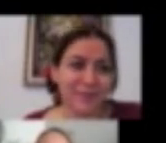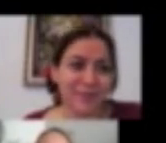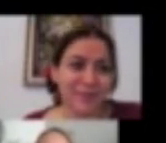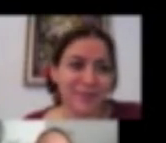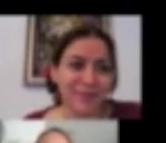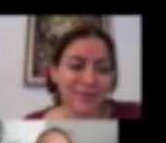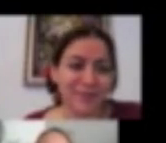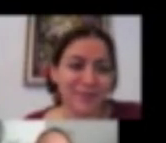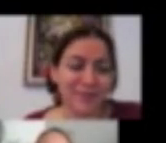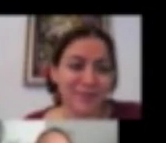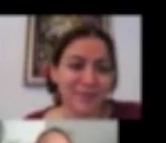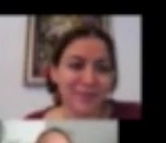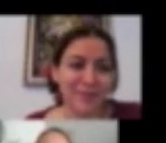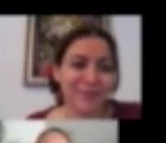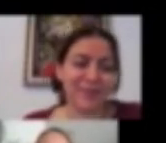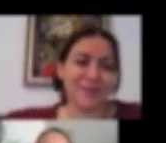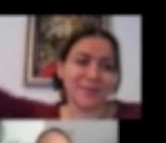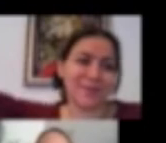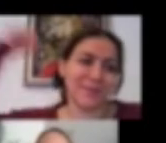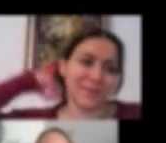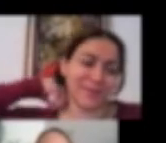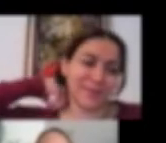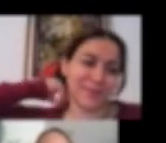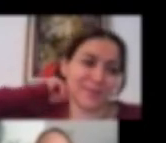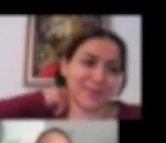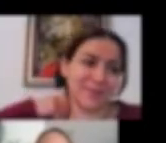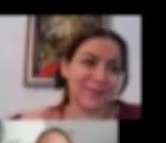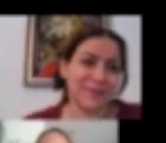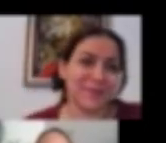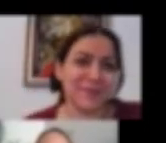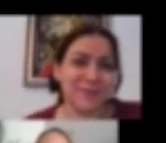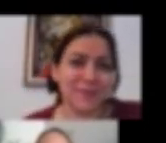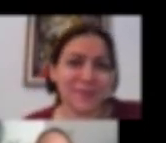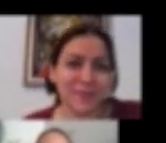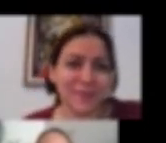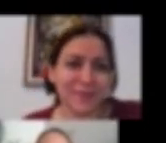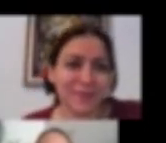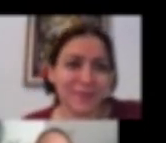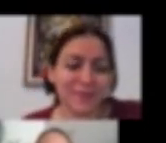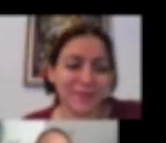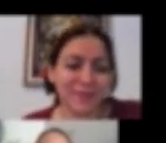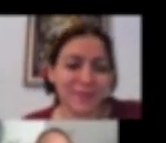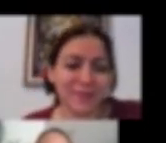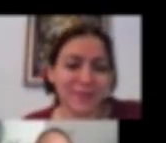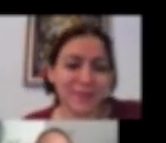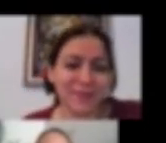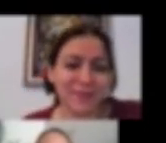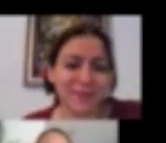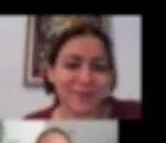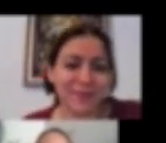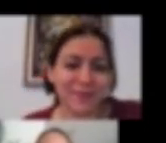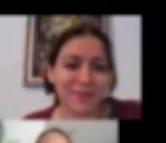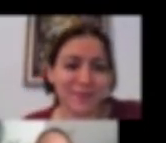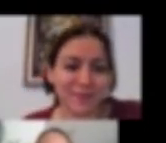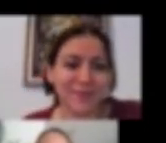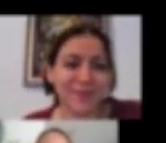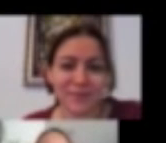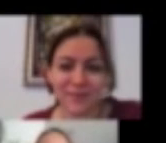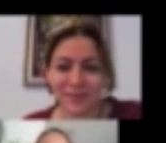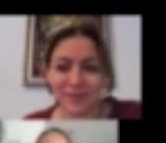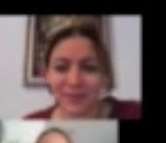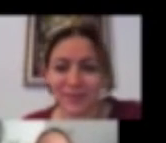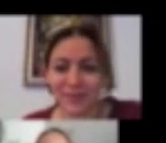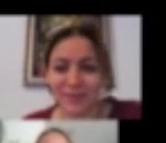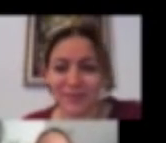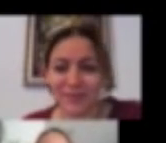we'll, have hopefully other opportunities. Please do send your email if you want to receive the summary of today and the